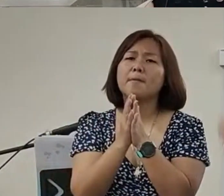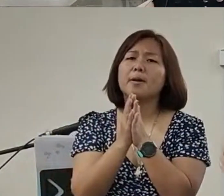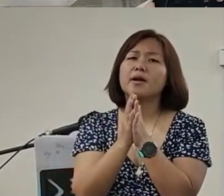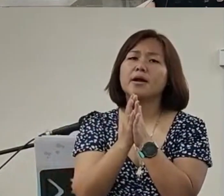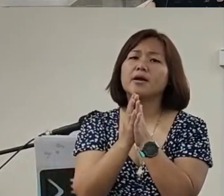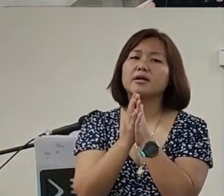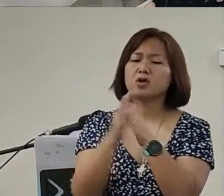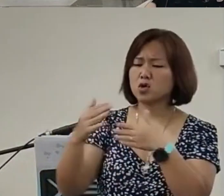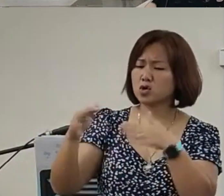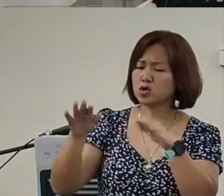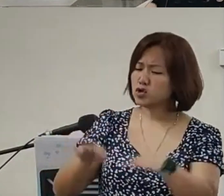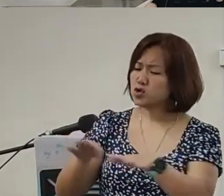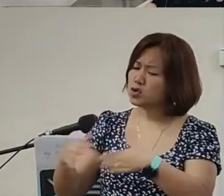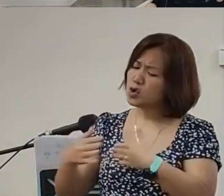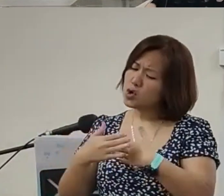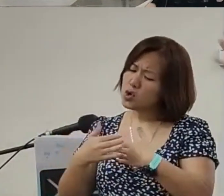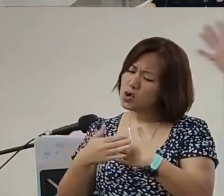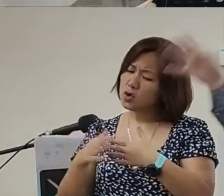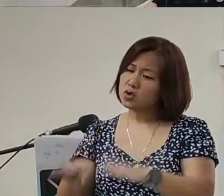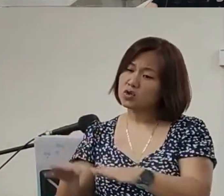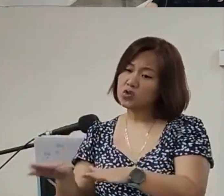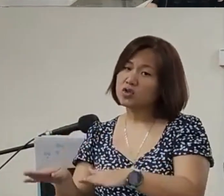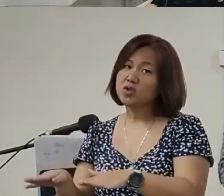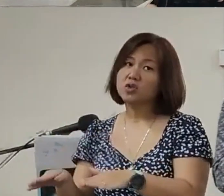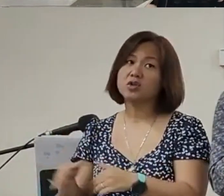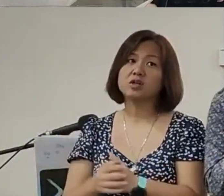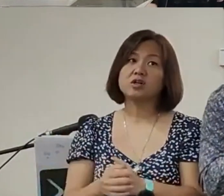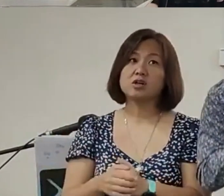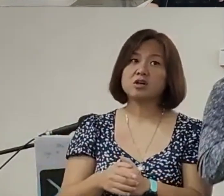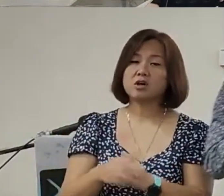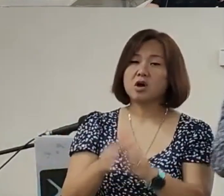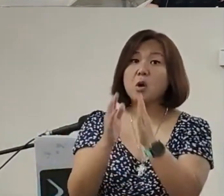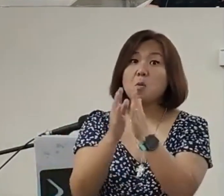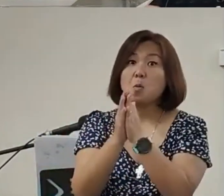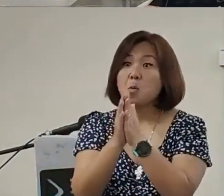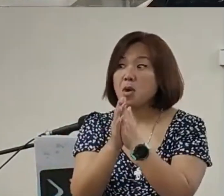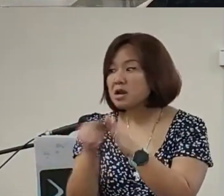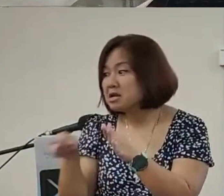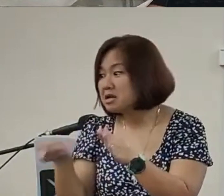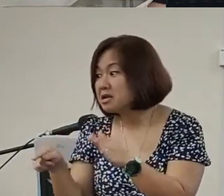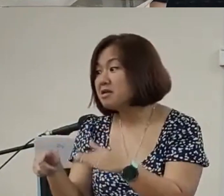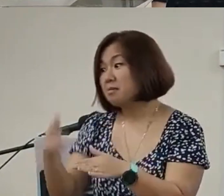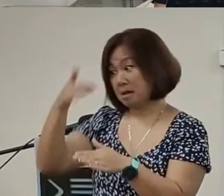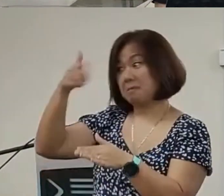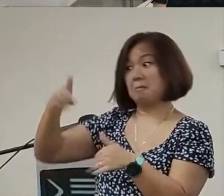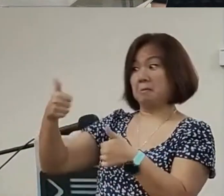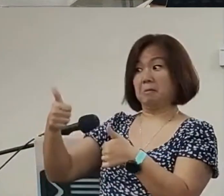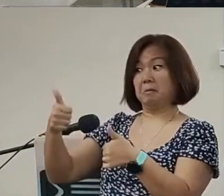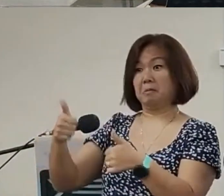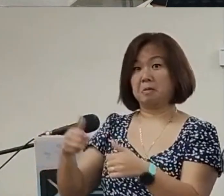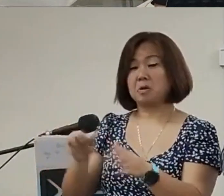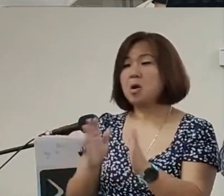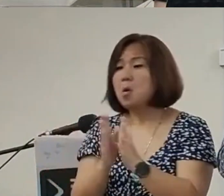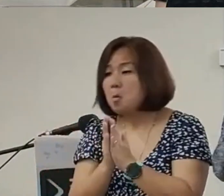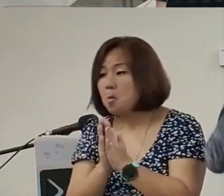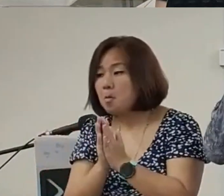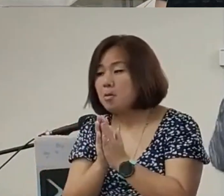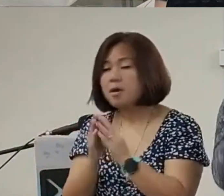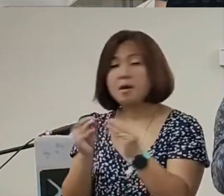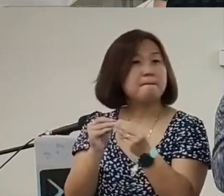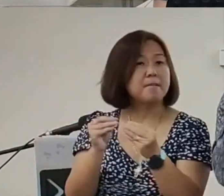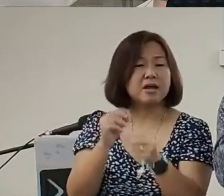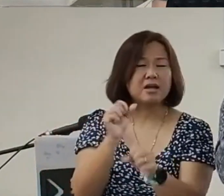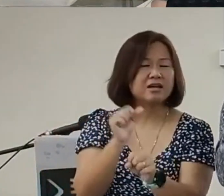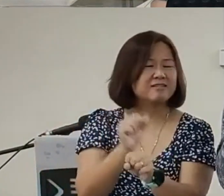close to jesusare you prayingare you prayingfor they becomeclevermake a lot ofmoneyi'm telling youthose aresecondaryprays